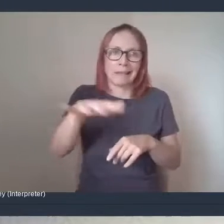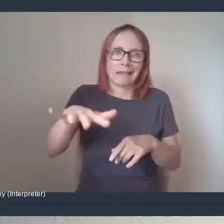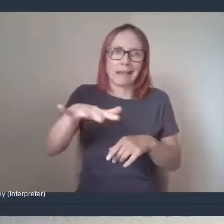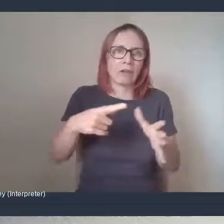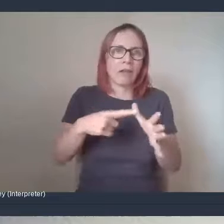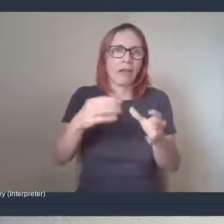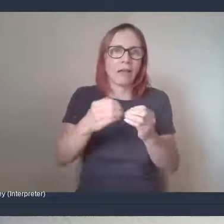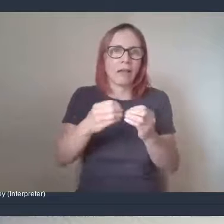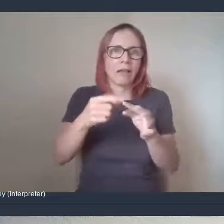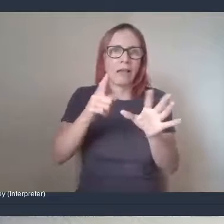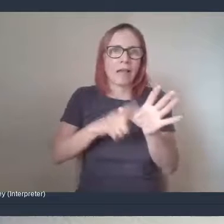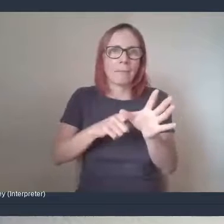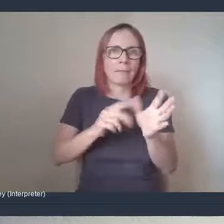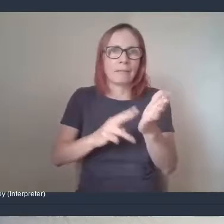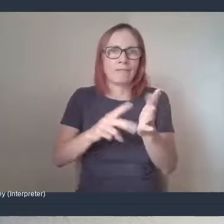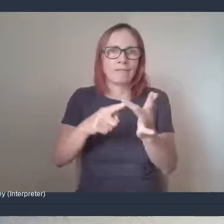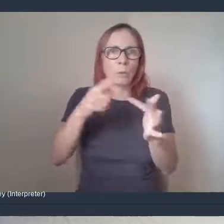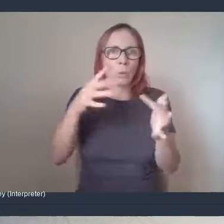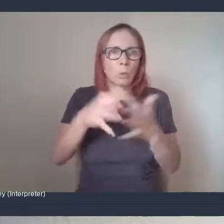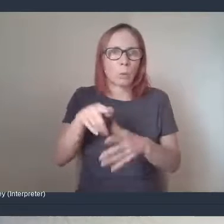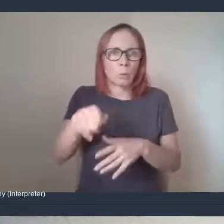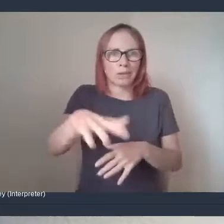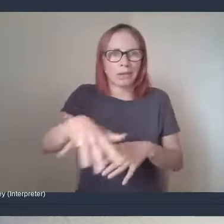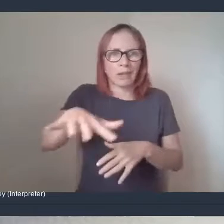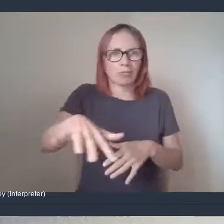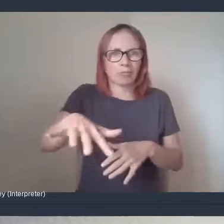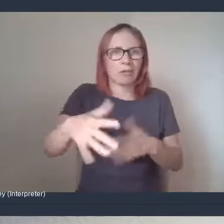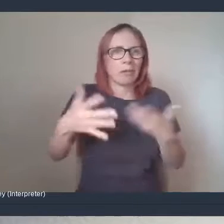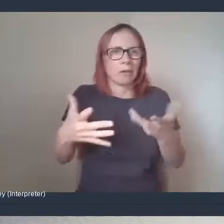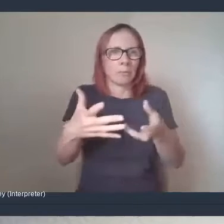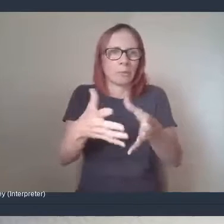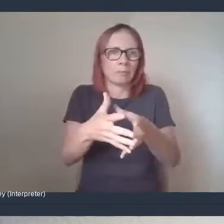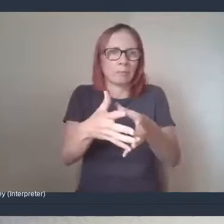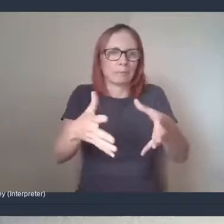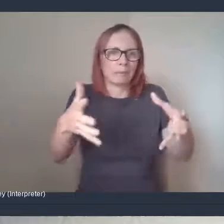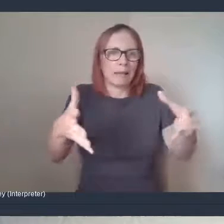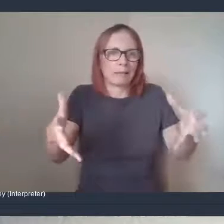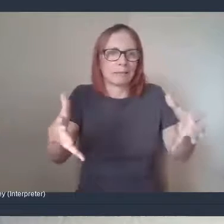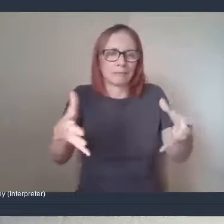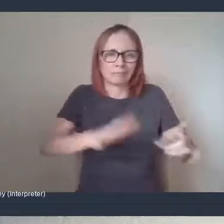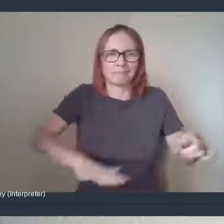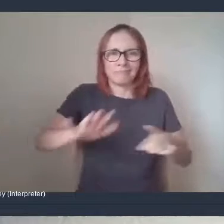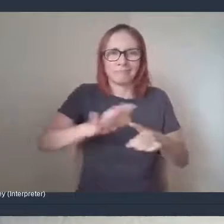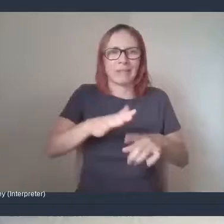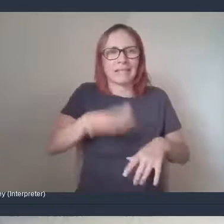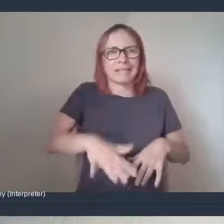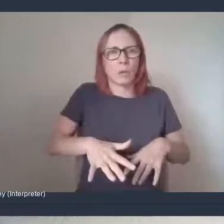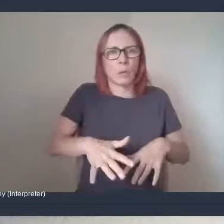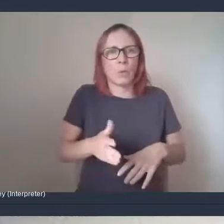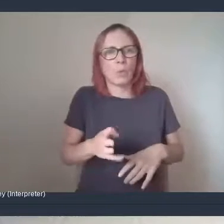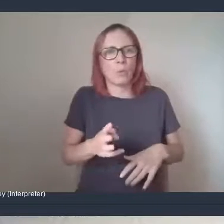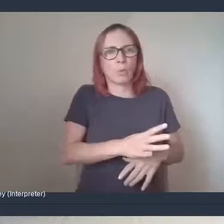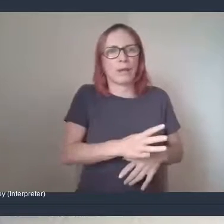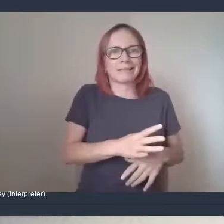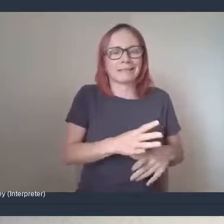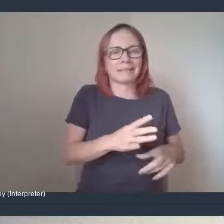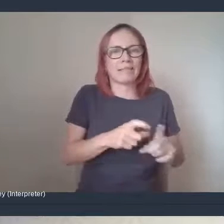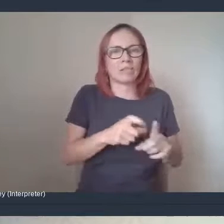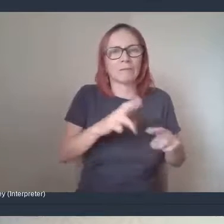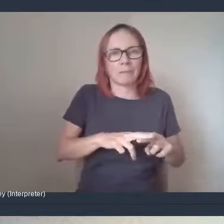into four different areas, kind of doing south west and Firmland. So far to date we've given over